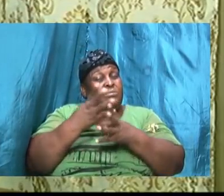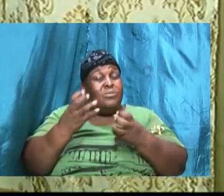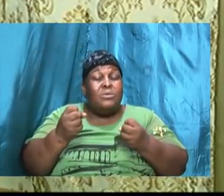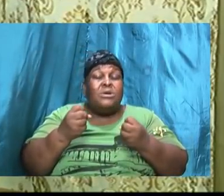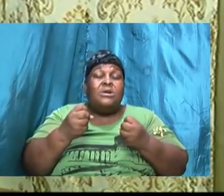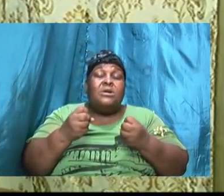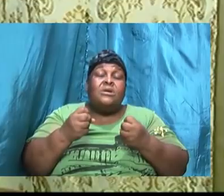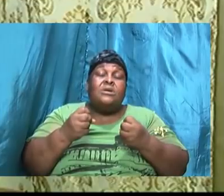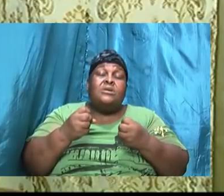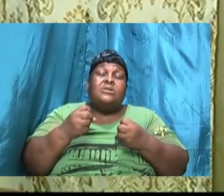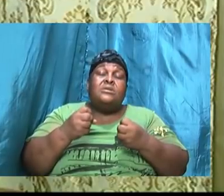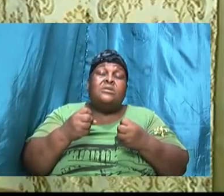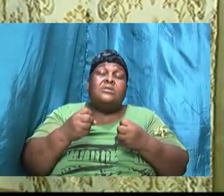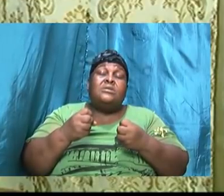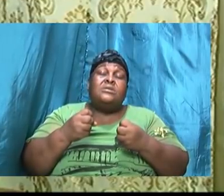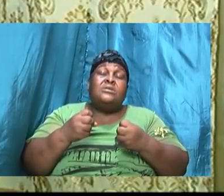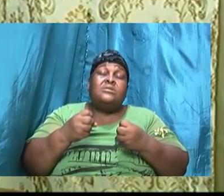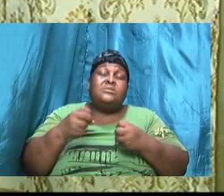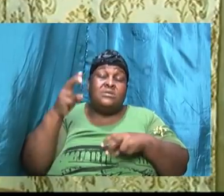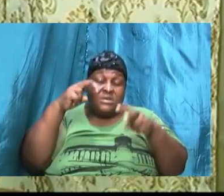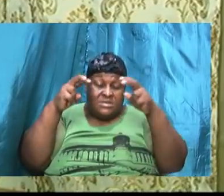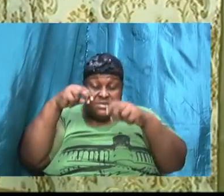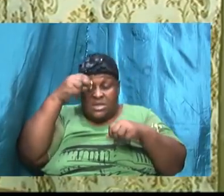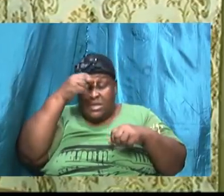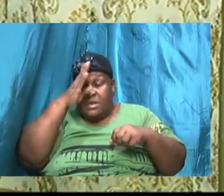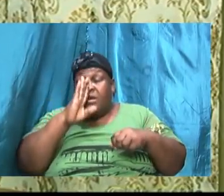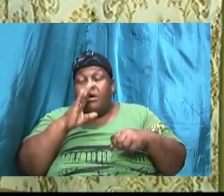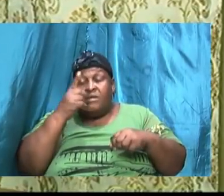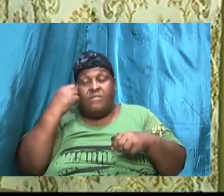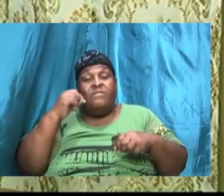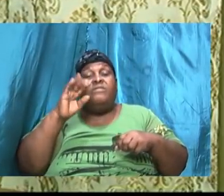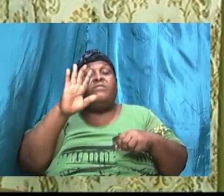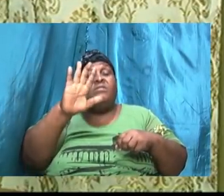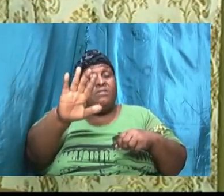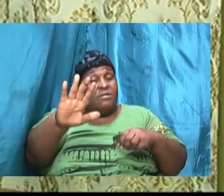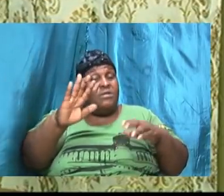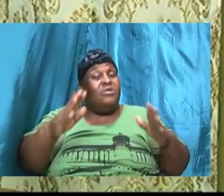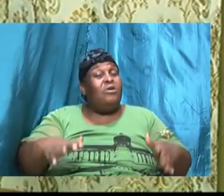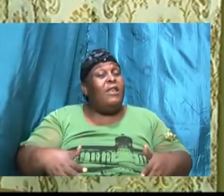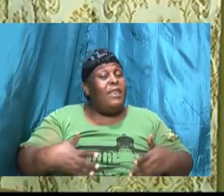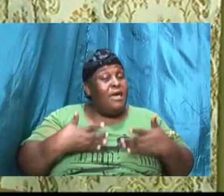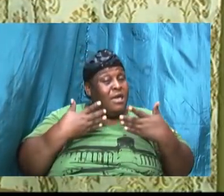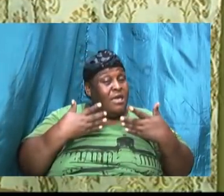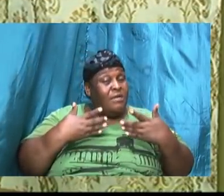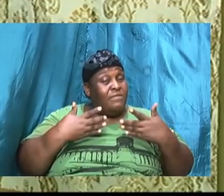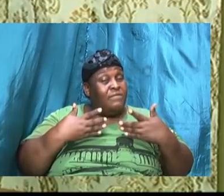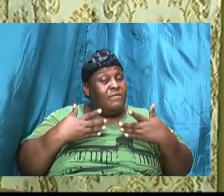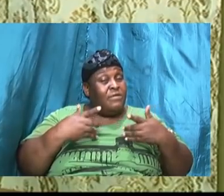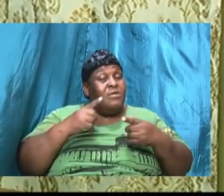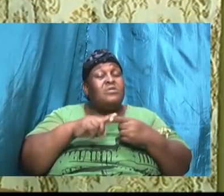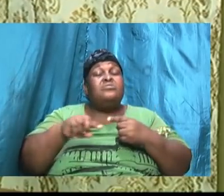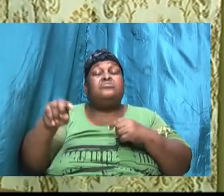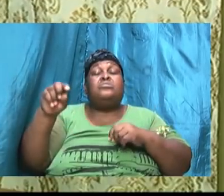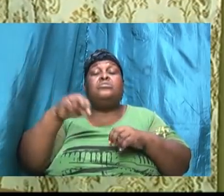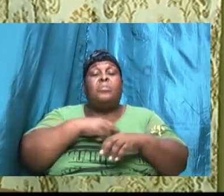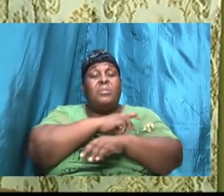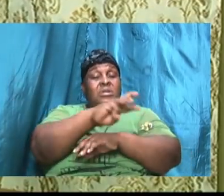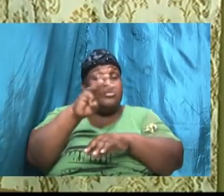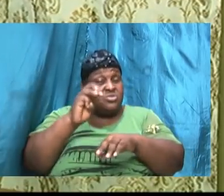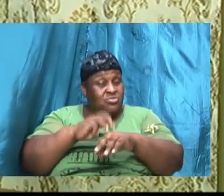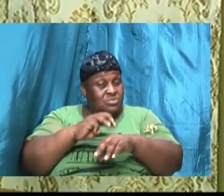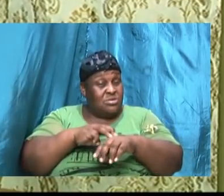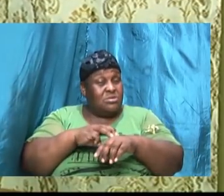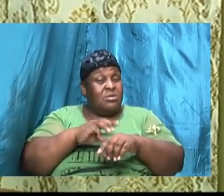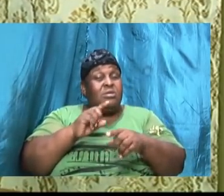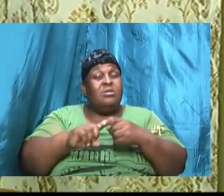life about his will for your life about his will for your life as it pertains to ministry his will as it pertains to a husband